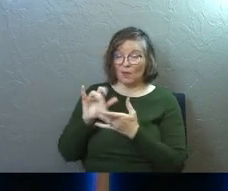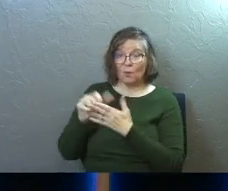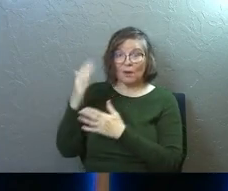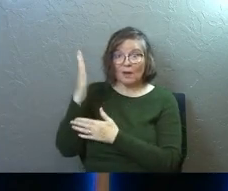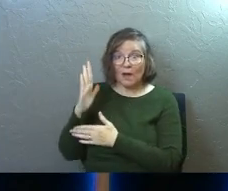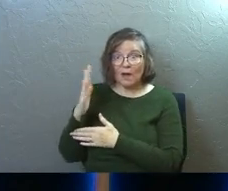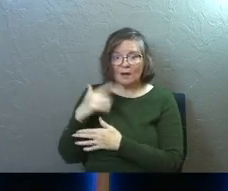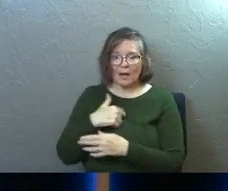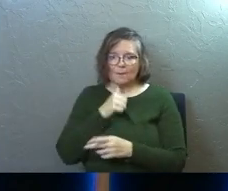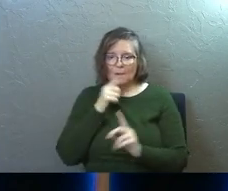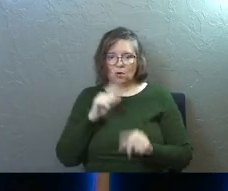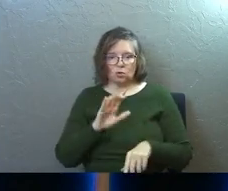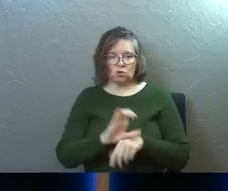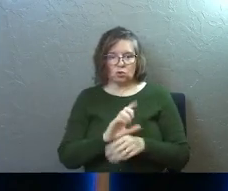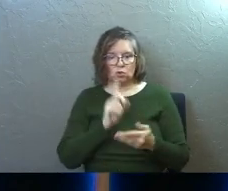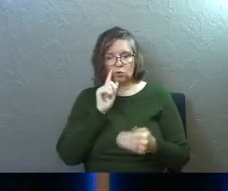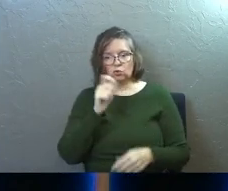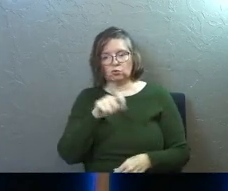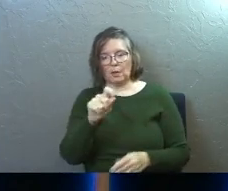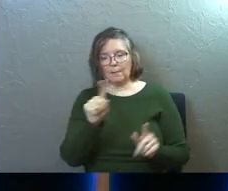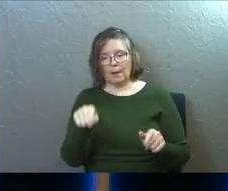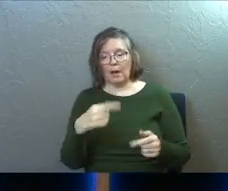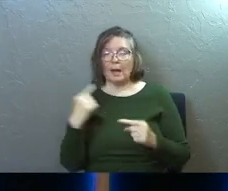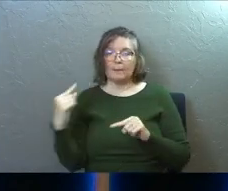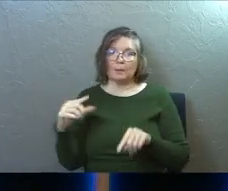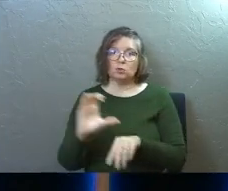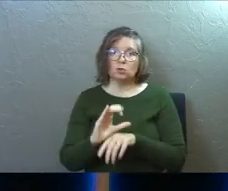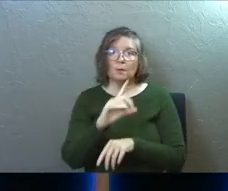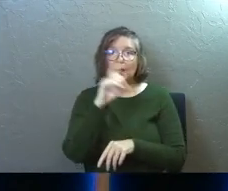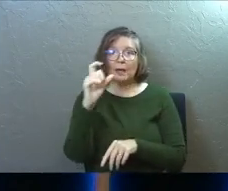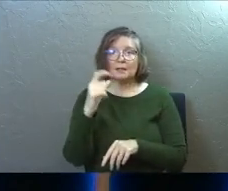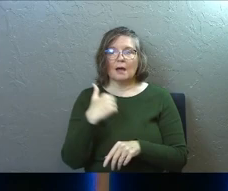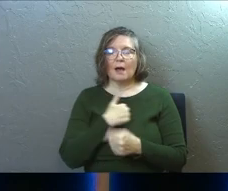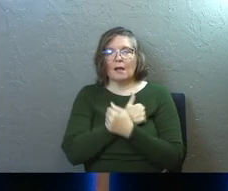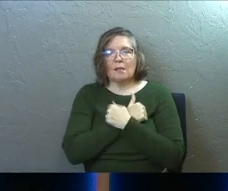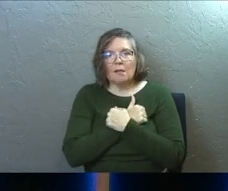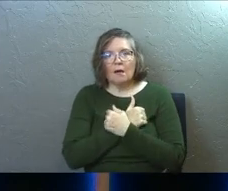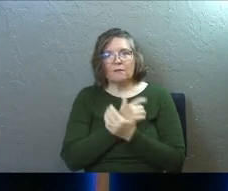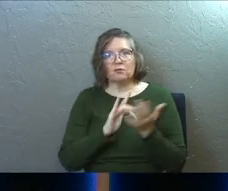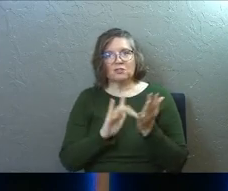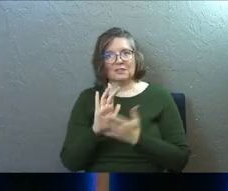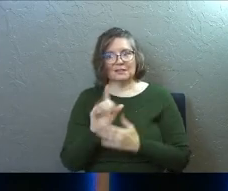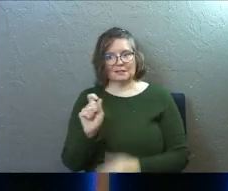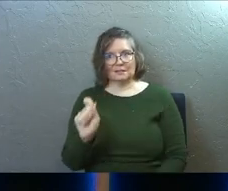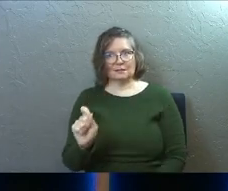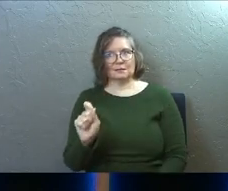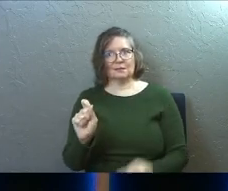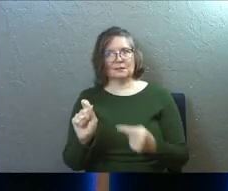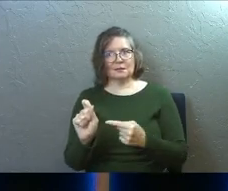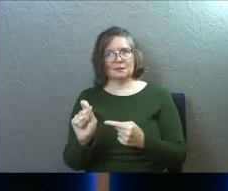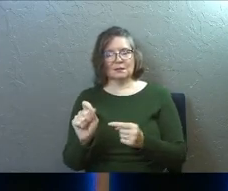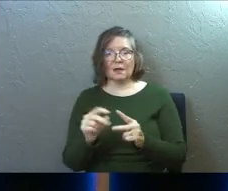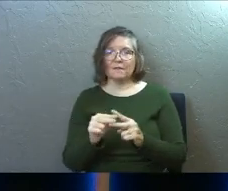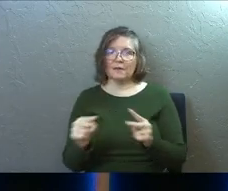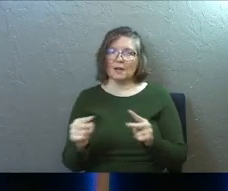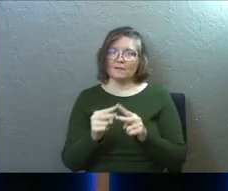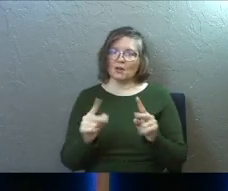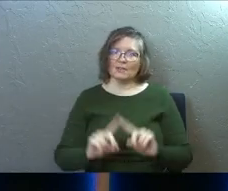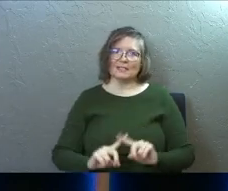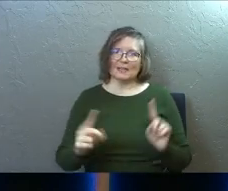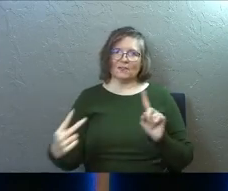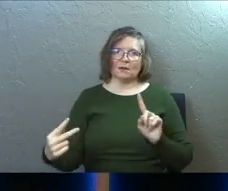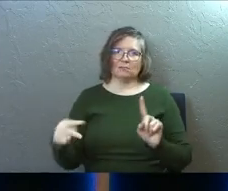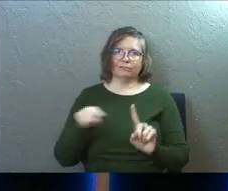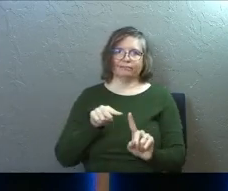I'm not just coming to church to check a box anymore. I'm coming to church because I love Jesus. It's a very, very